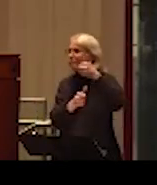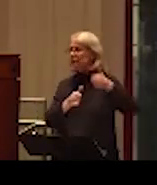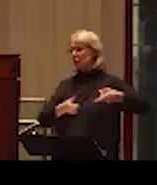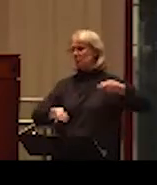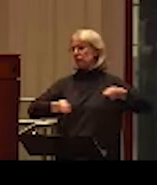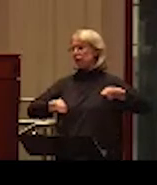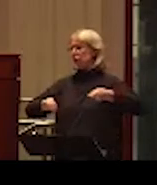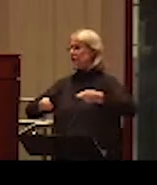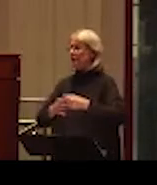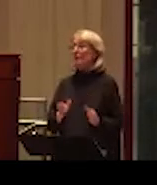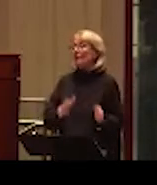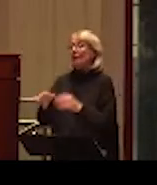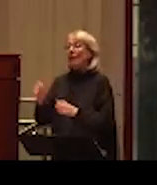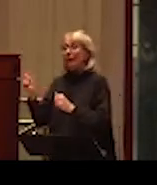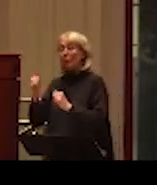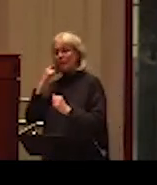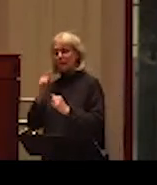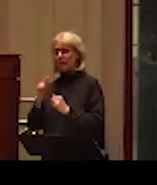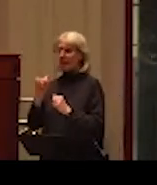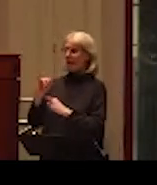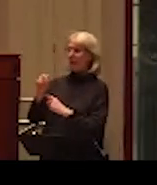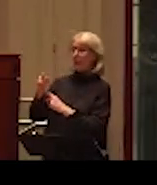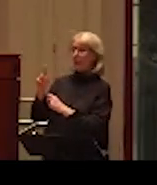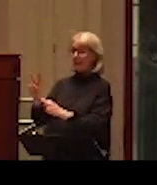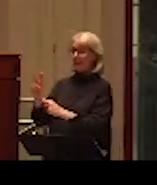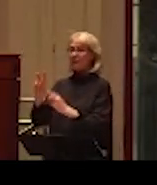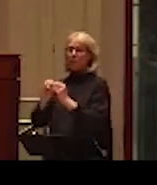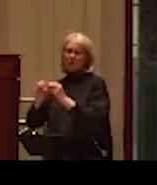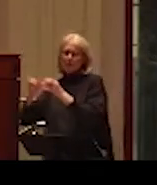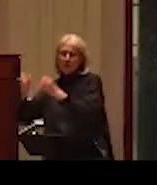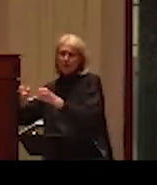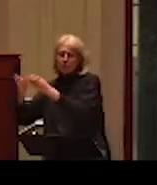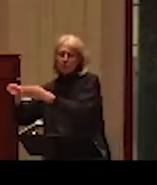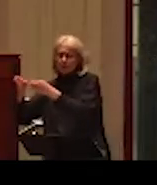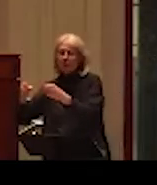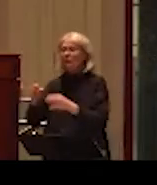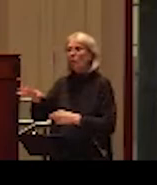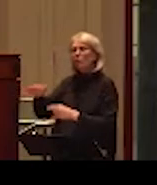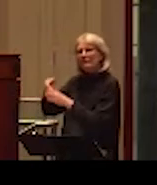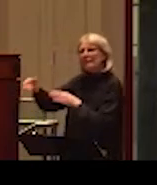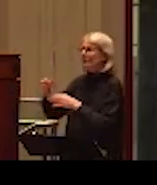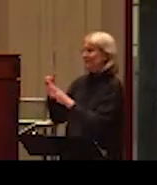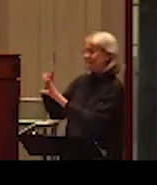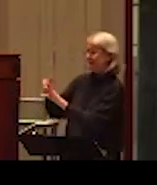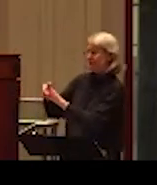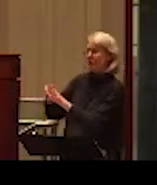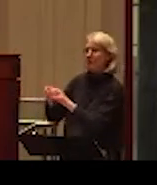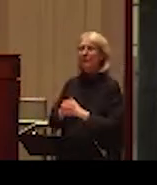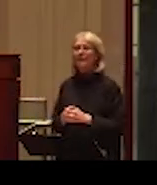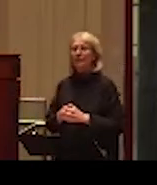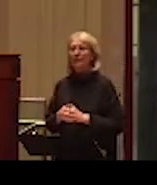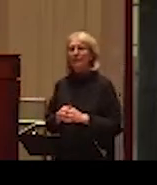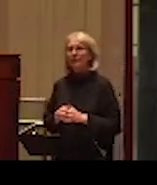at intimate partner violence more from the individual perspective, psychologists most likely. So, they will be looking more at the